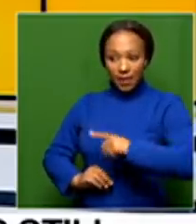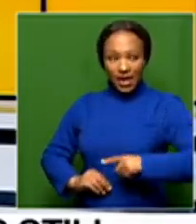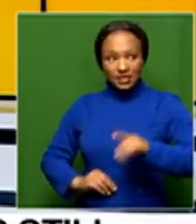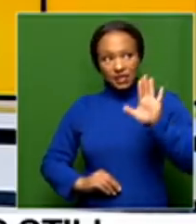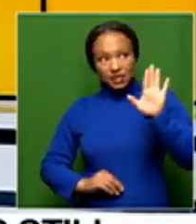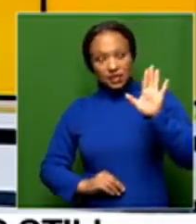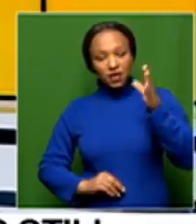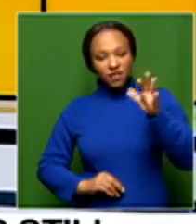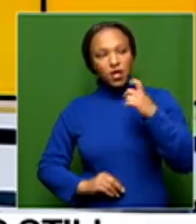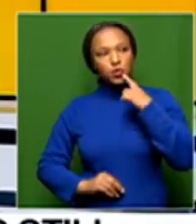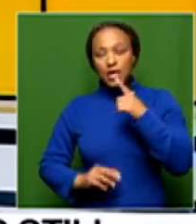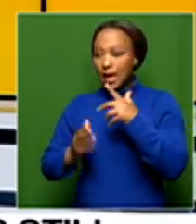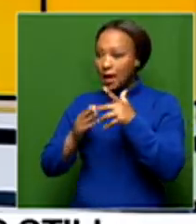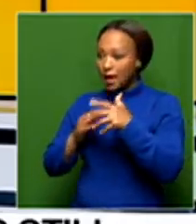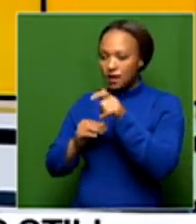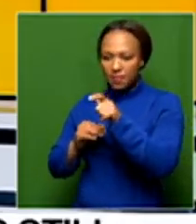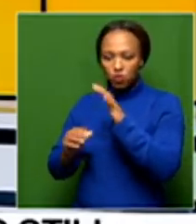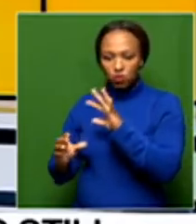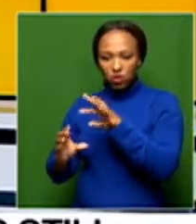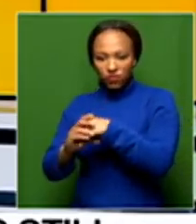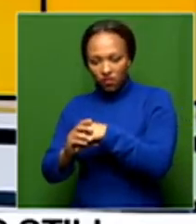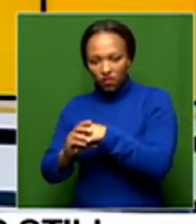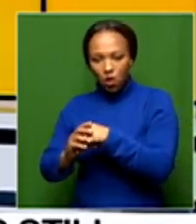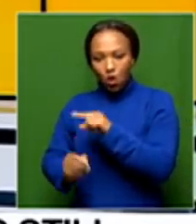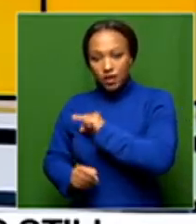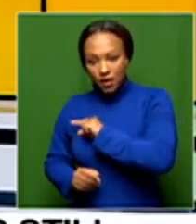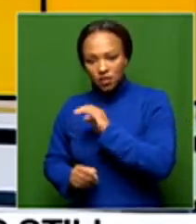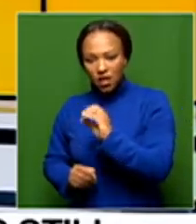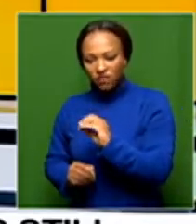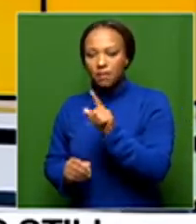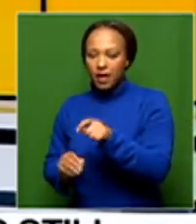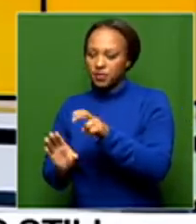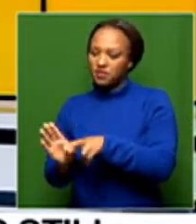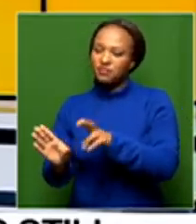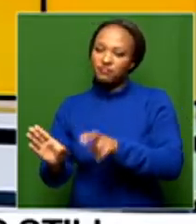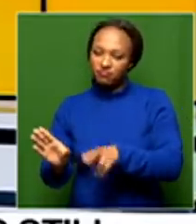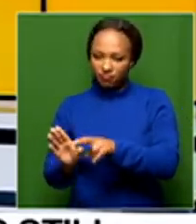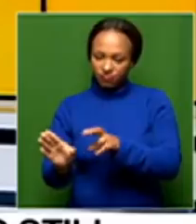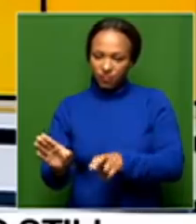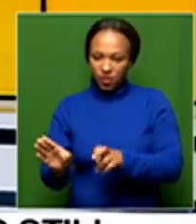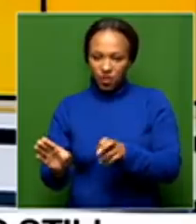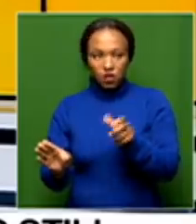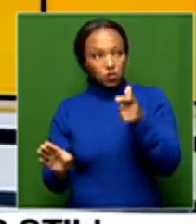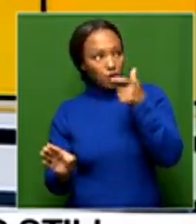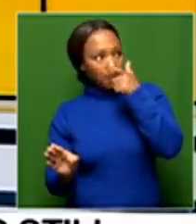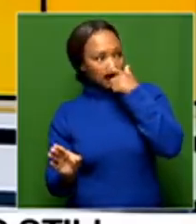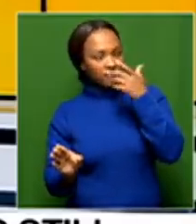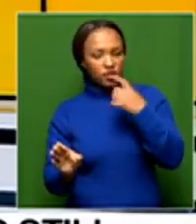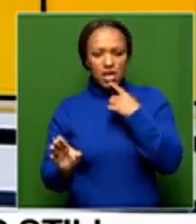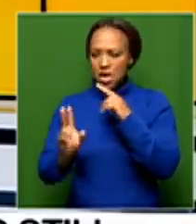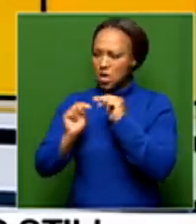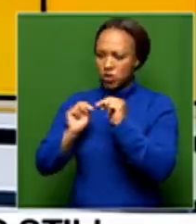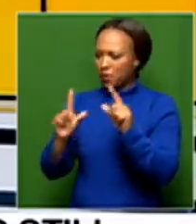and said that anybody that is found or that is guilty must step aside. And he is non-negotiable on this.